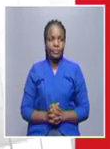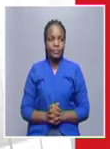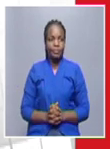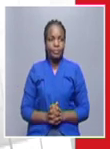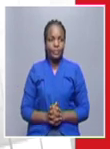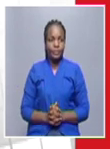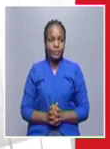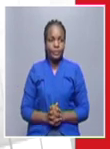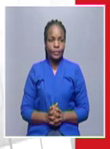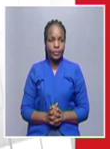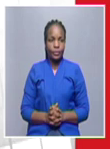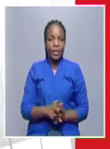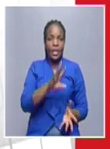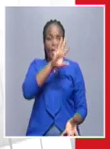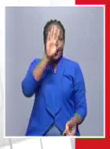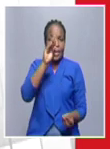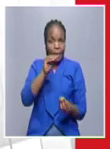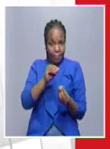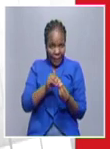by way of the national summary